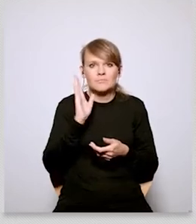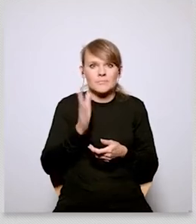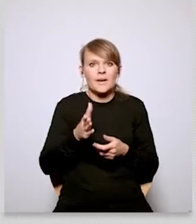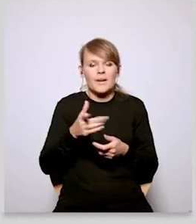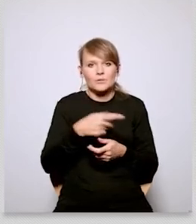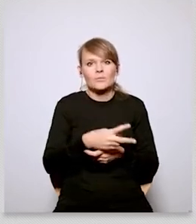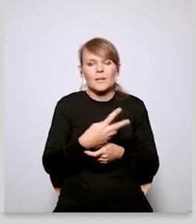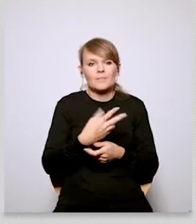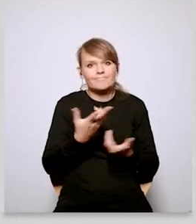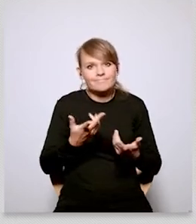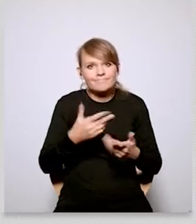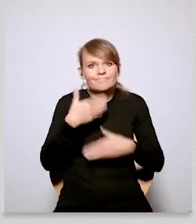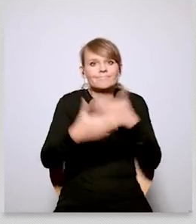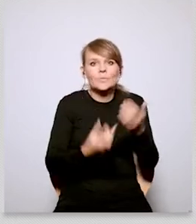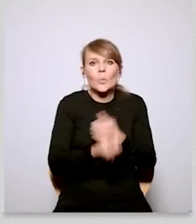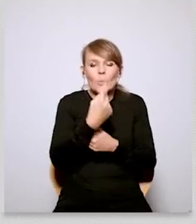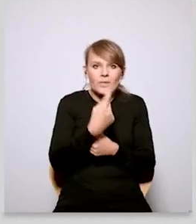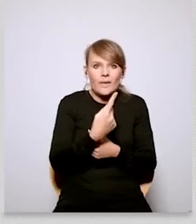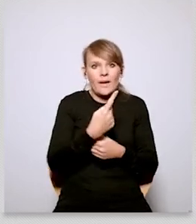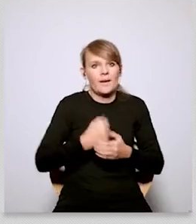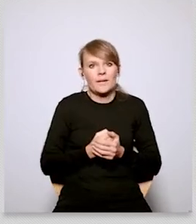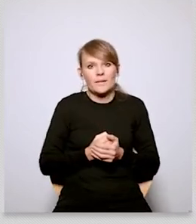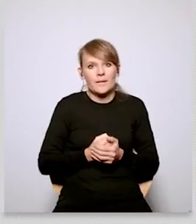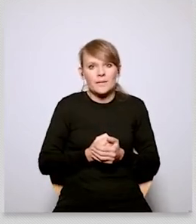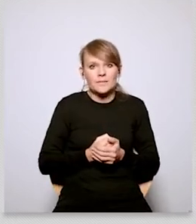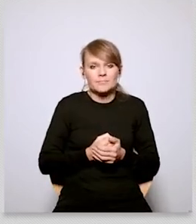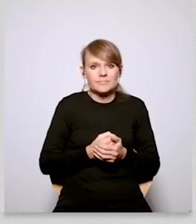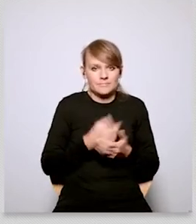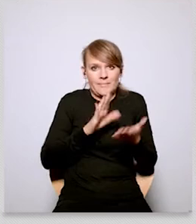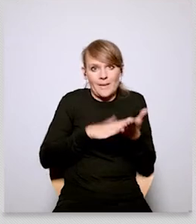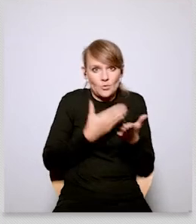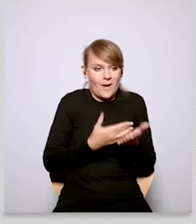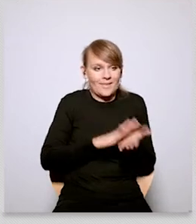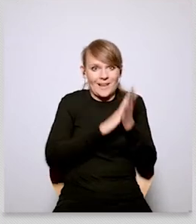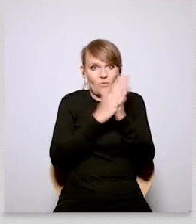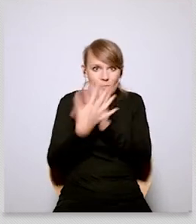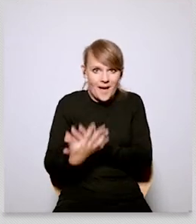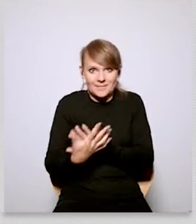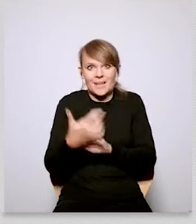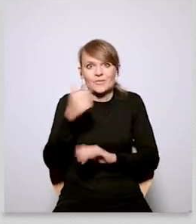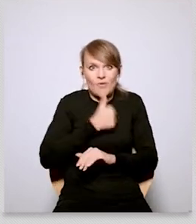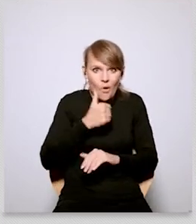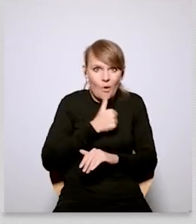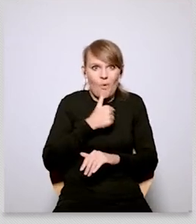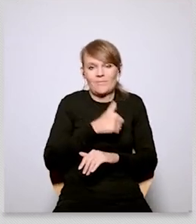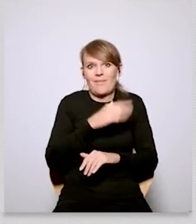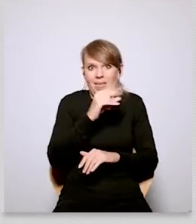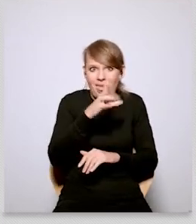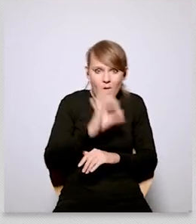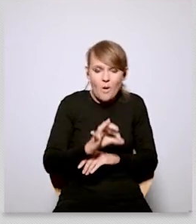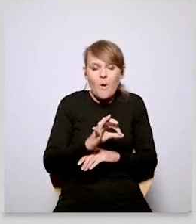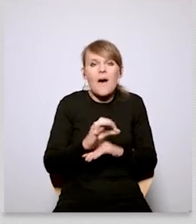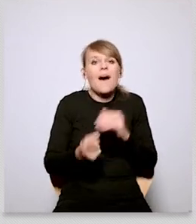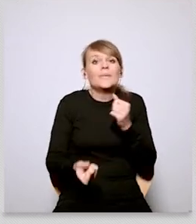and the green transition could actually lead to these lifestyles changing